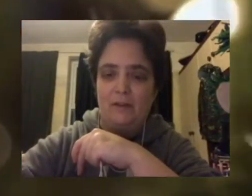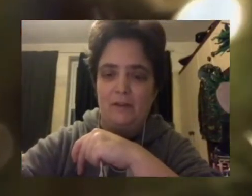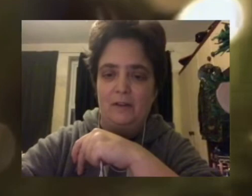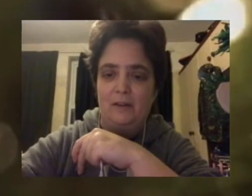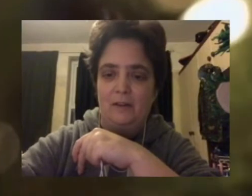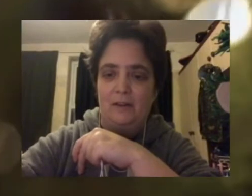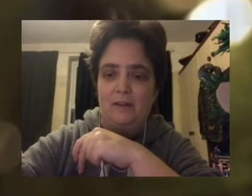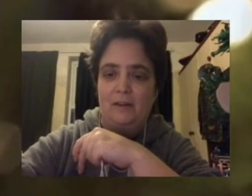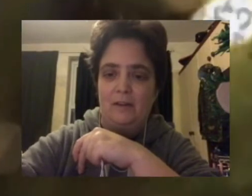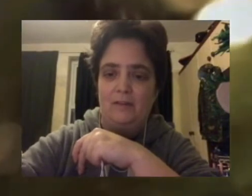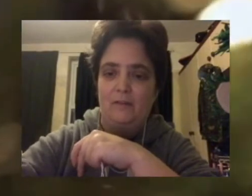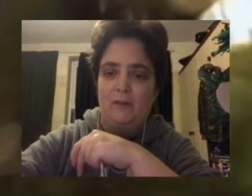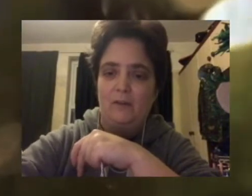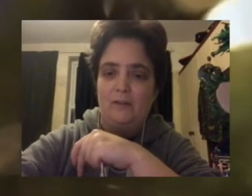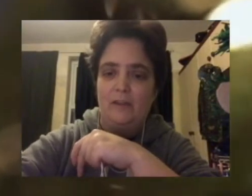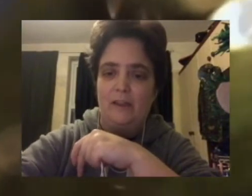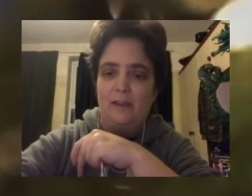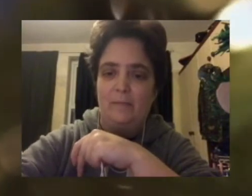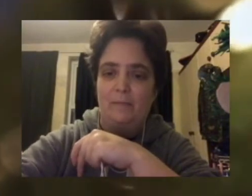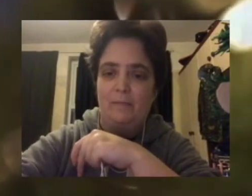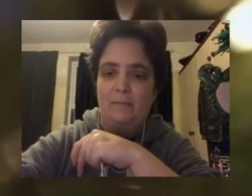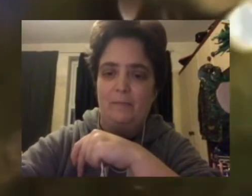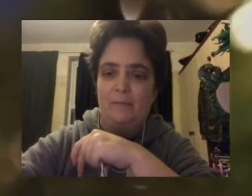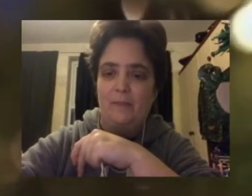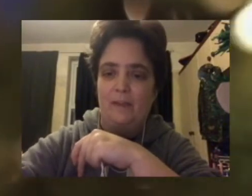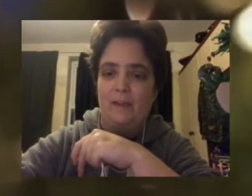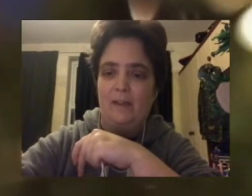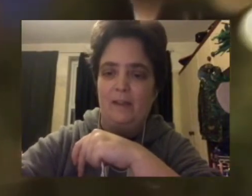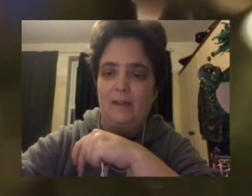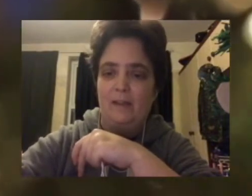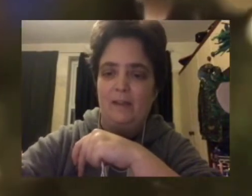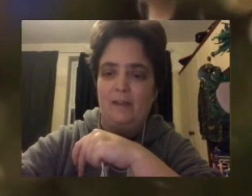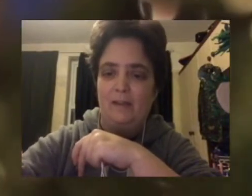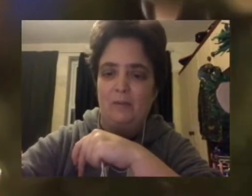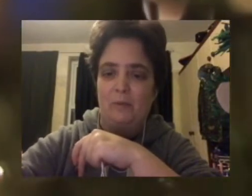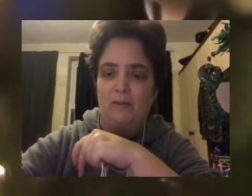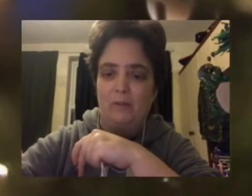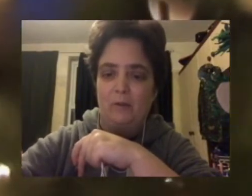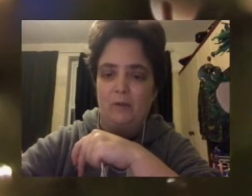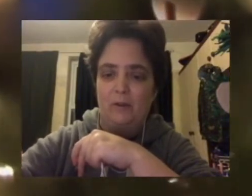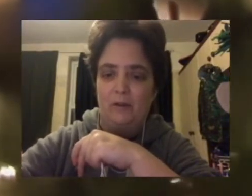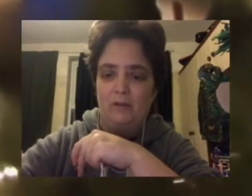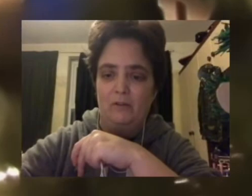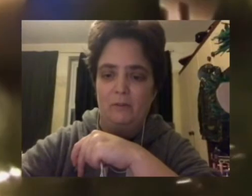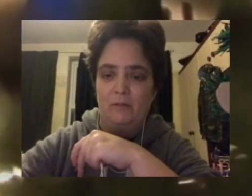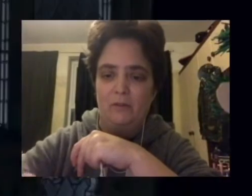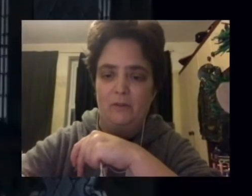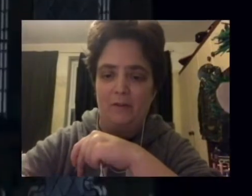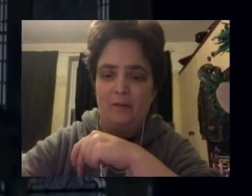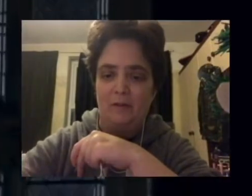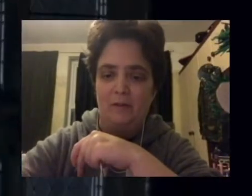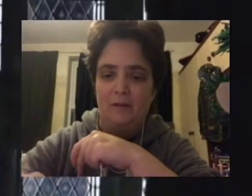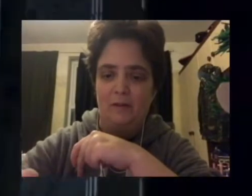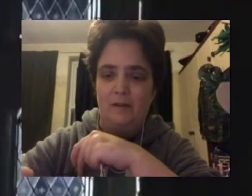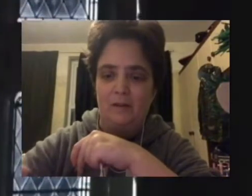find the little quick description.